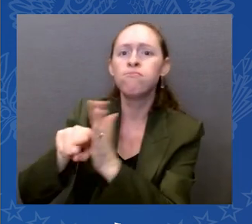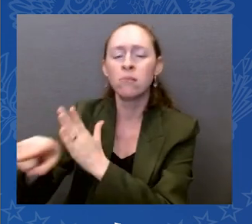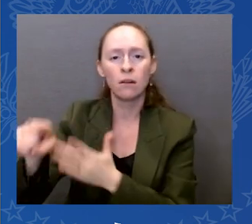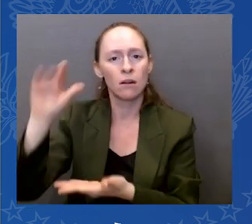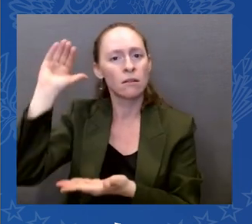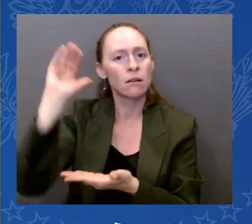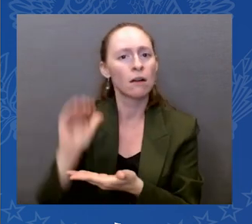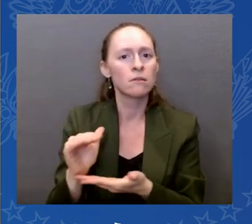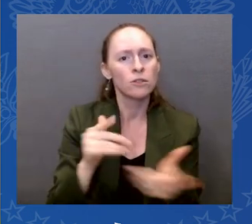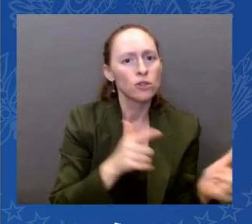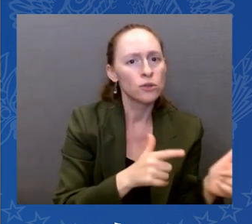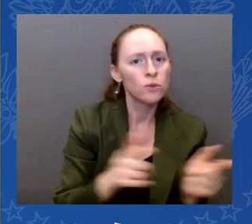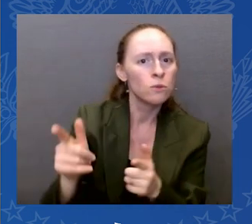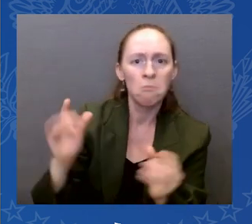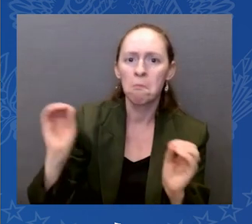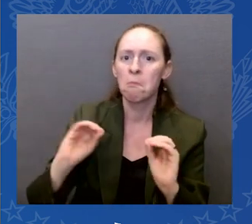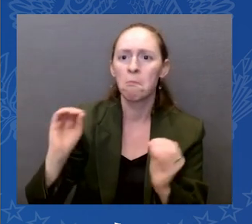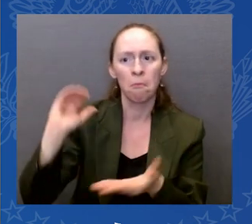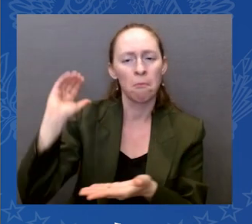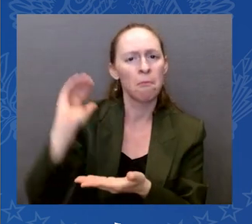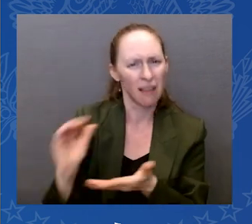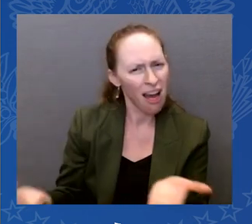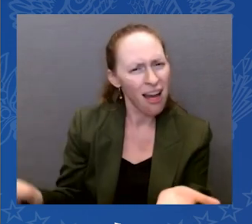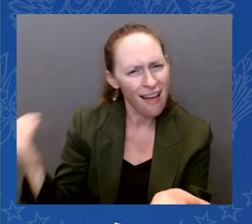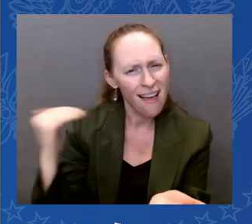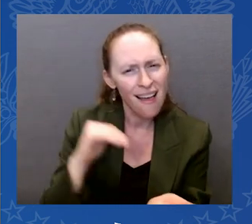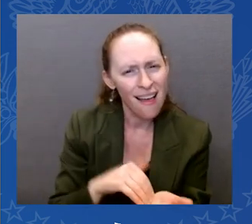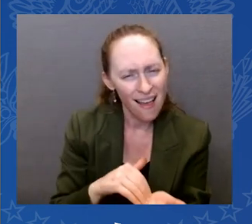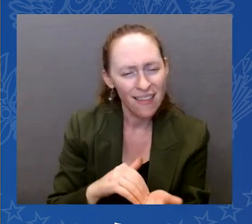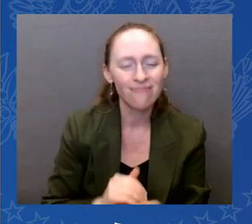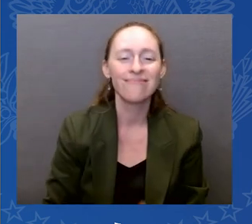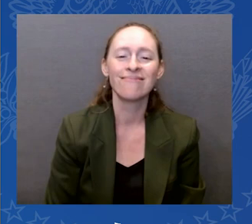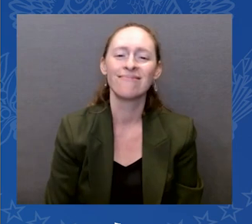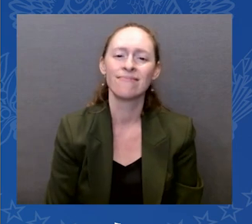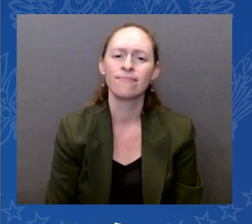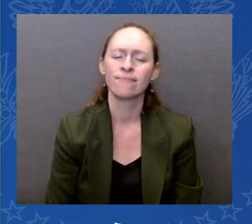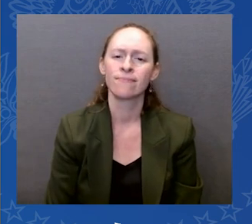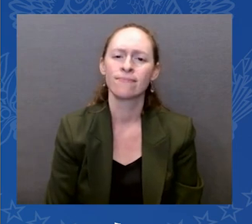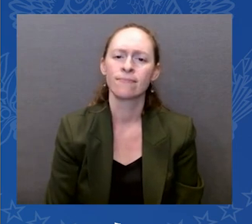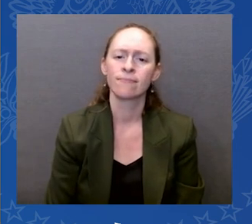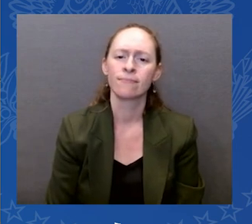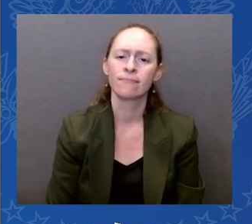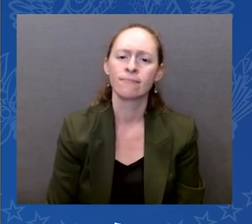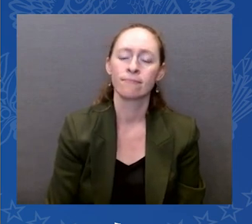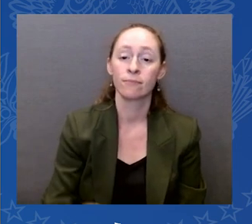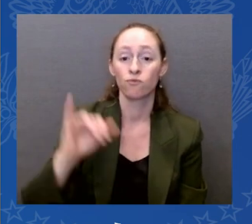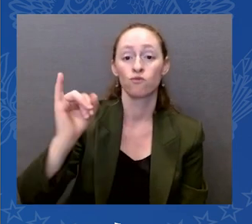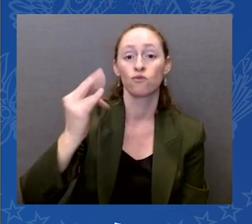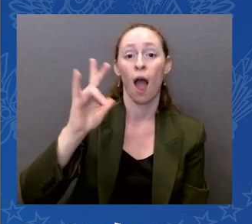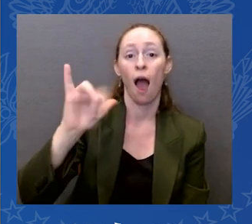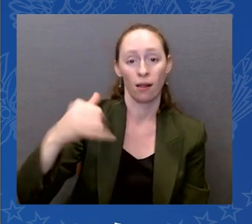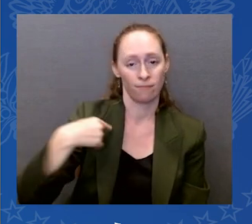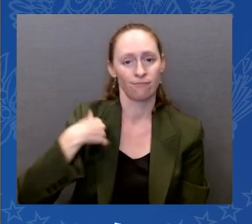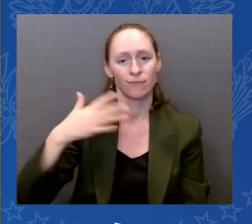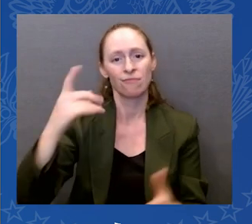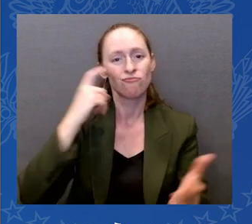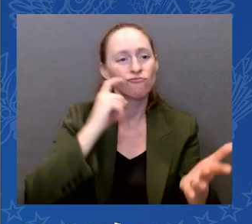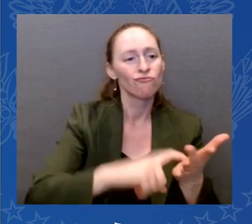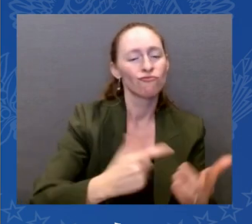the Presidential Medal of Freedom on 17 distinguished Americans, two of them, including friends of this institute,